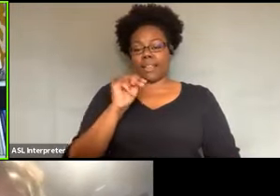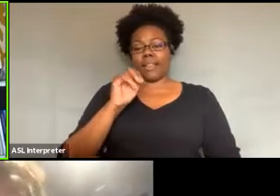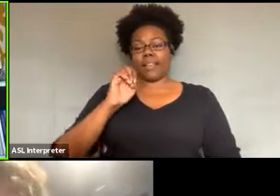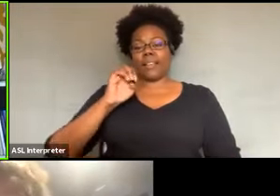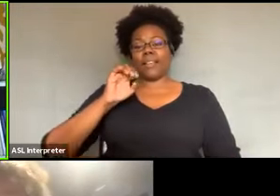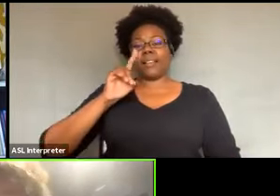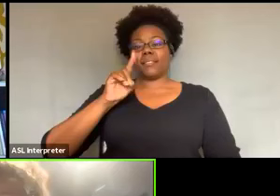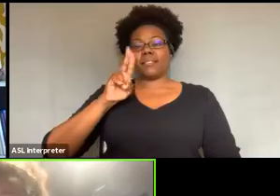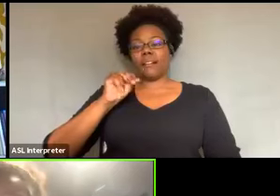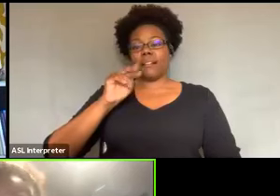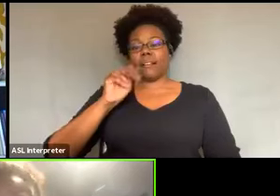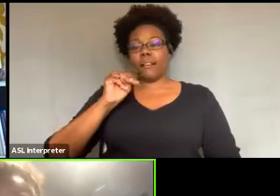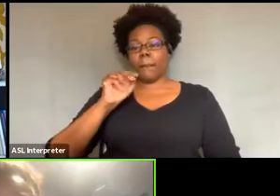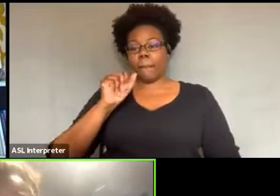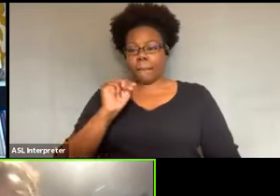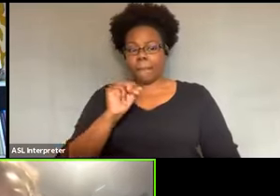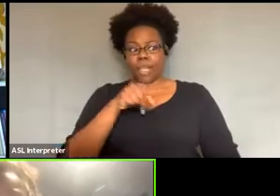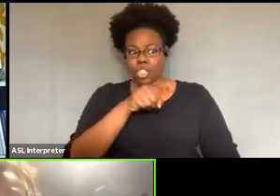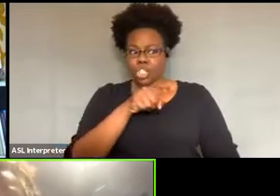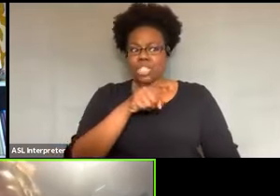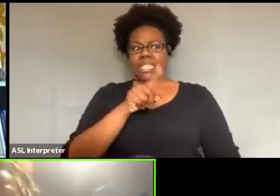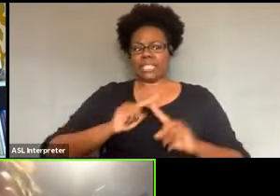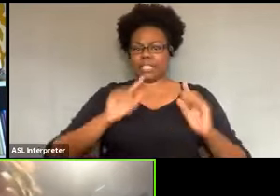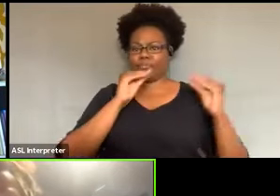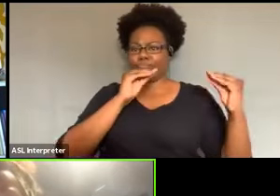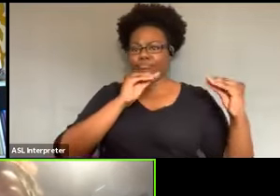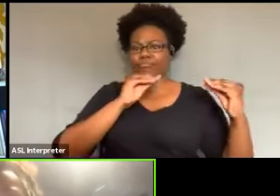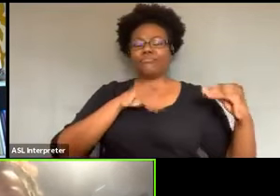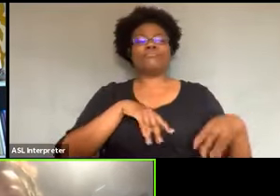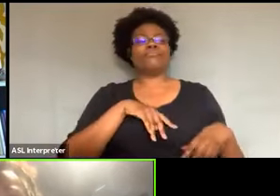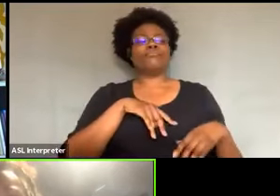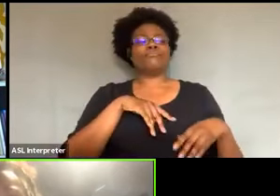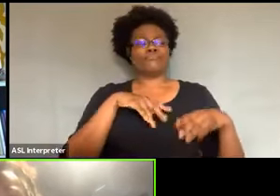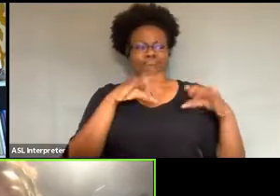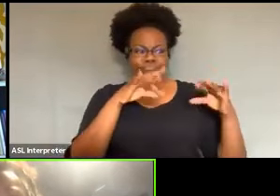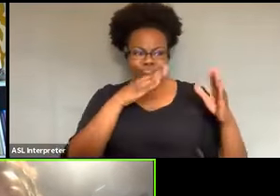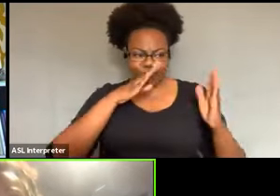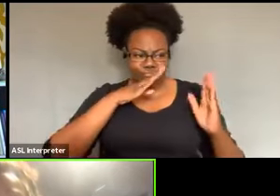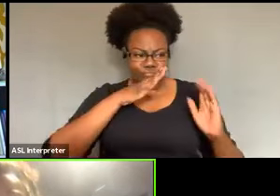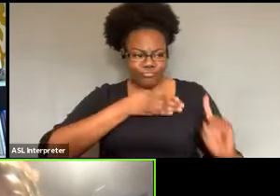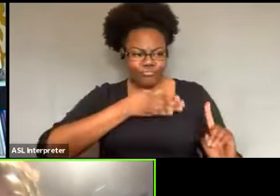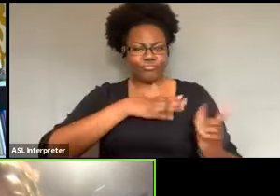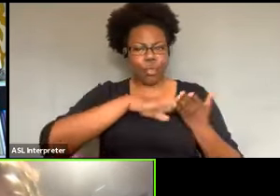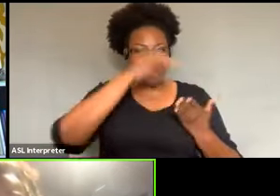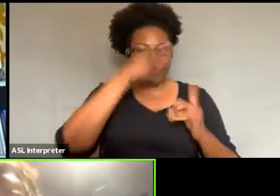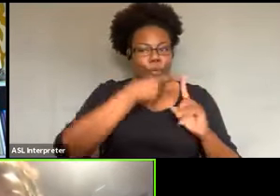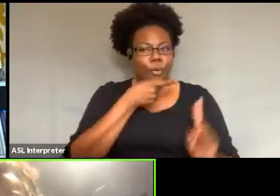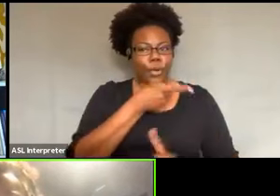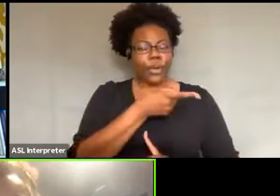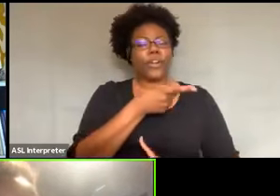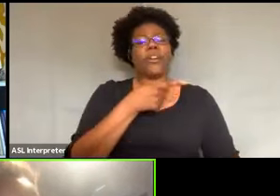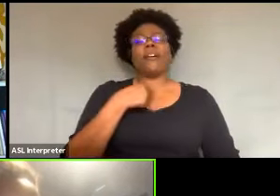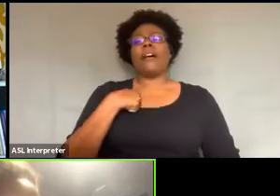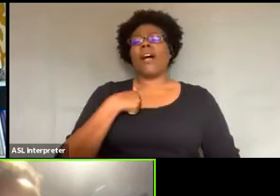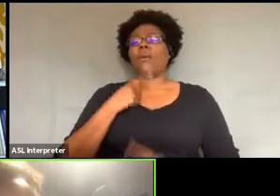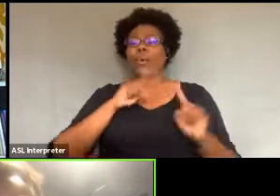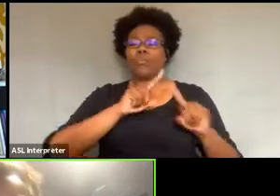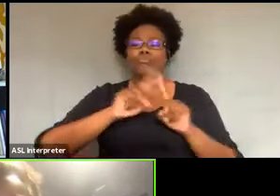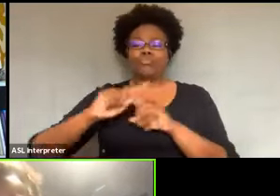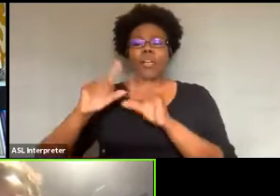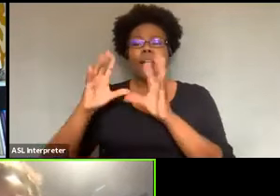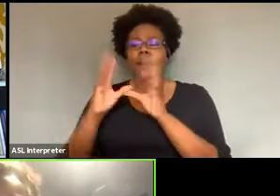you know, again, I, you know, began to attend conferences and just get in touch with people